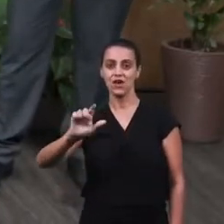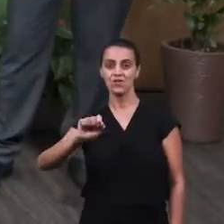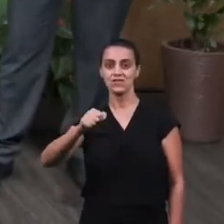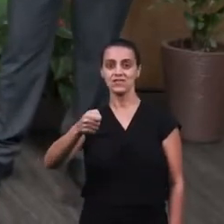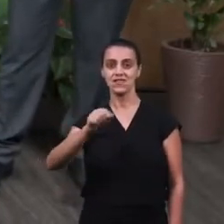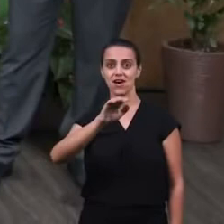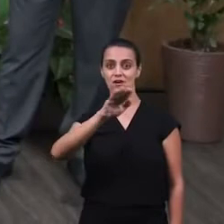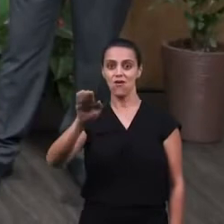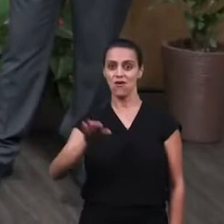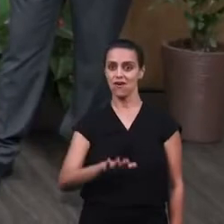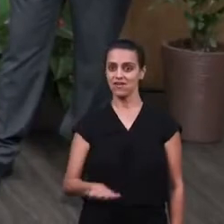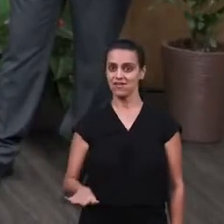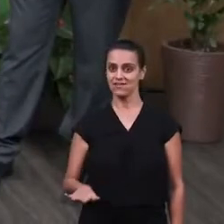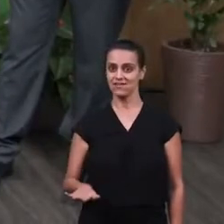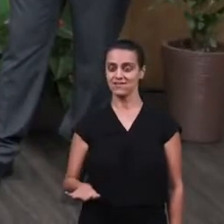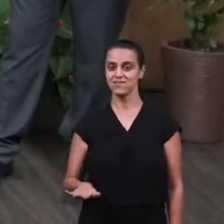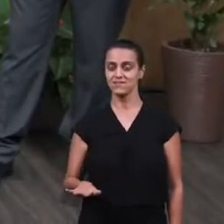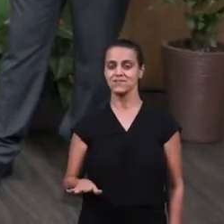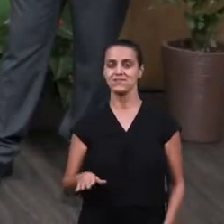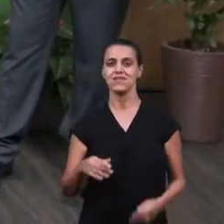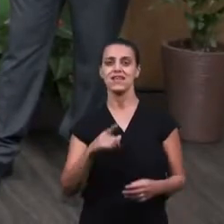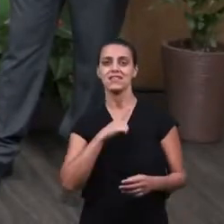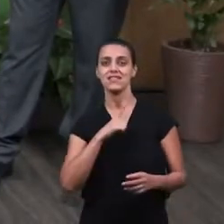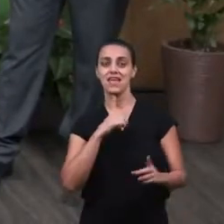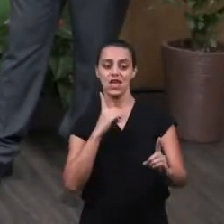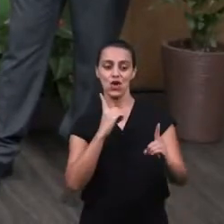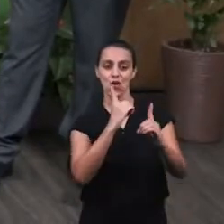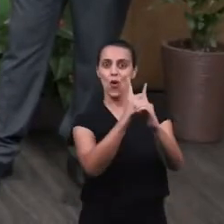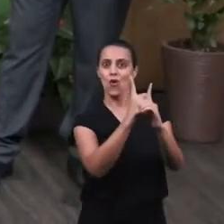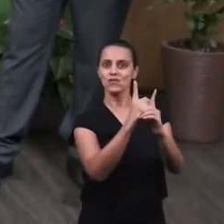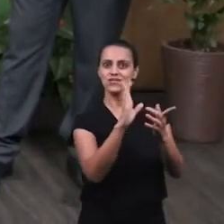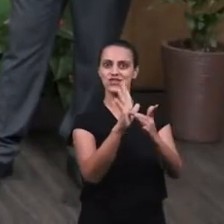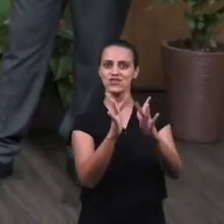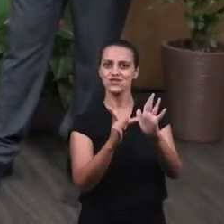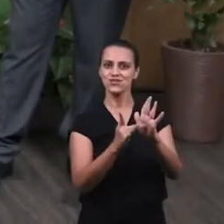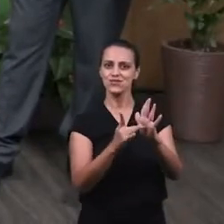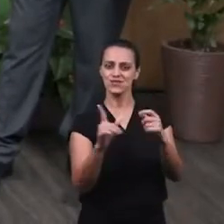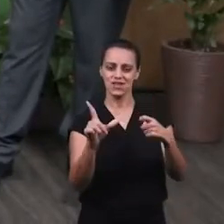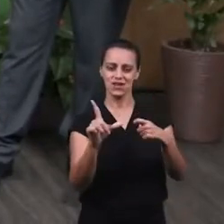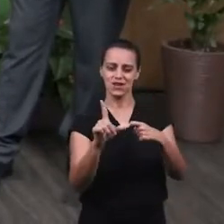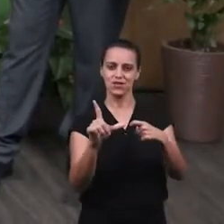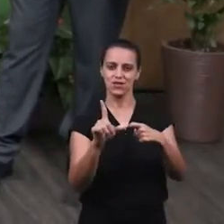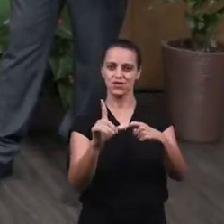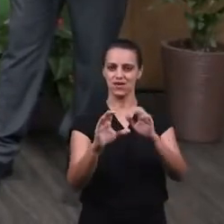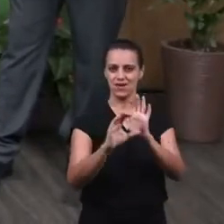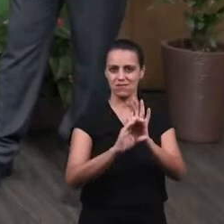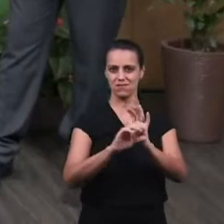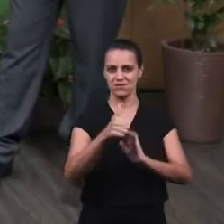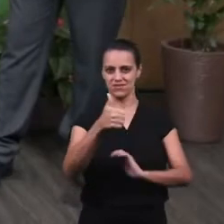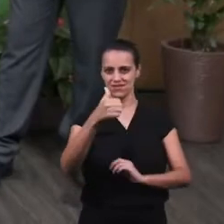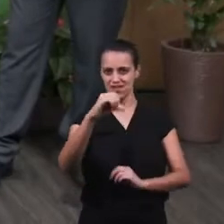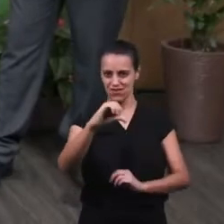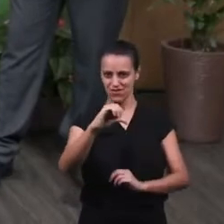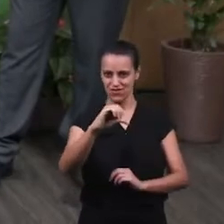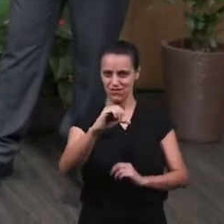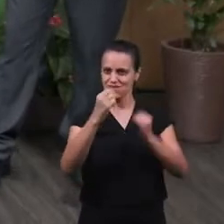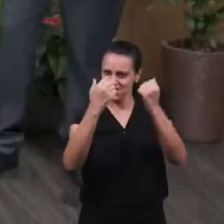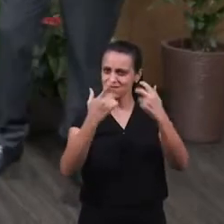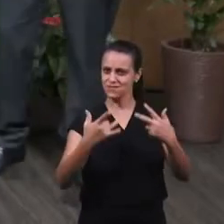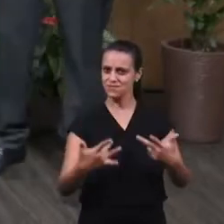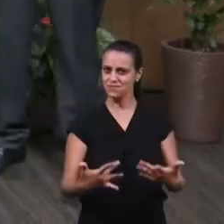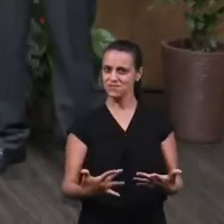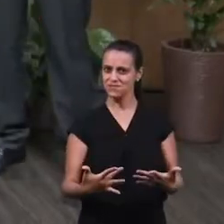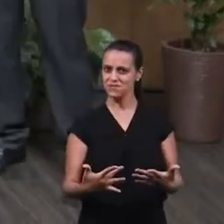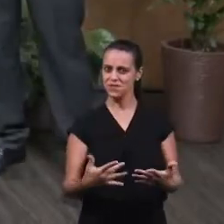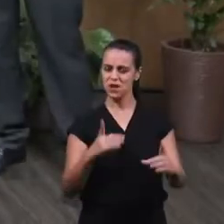whose encounter with Jesus is described in Luke chapter 19 verse 5. What a glorious encounter.